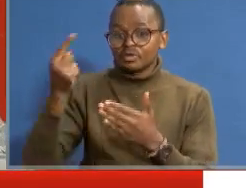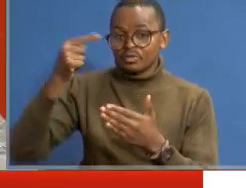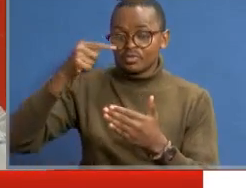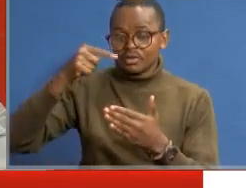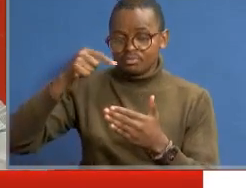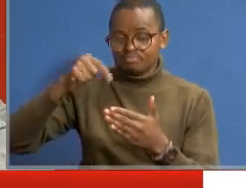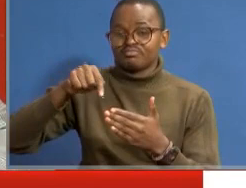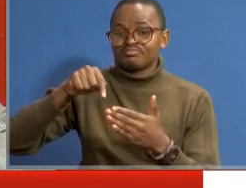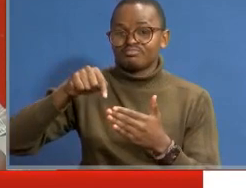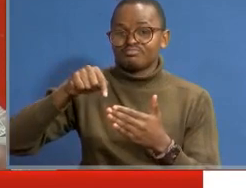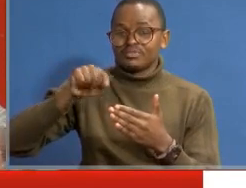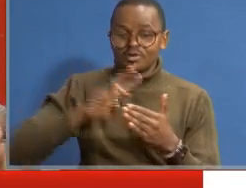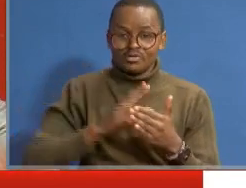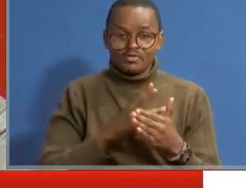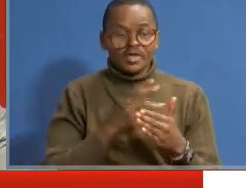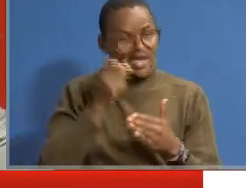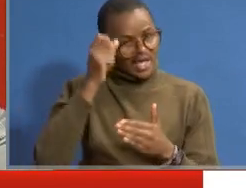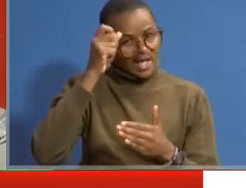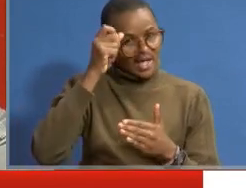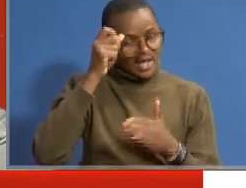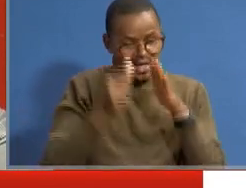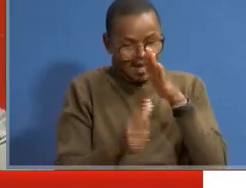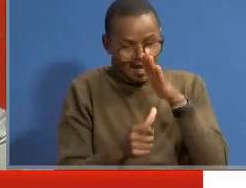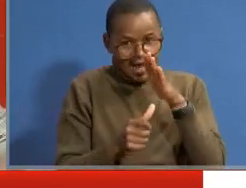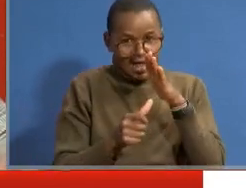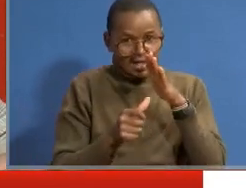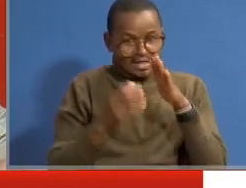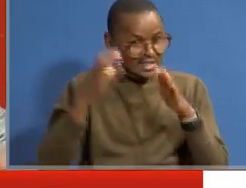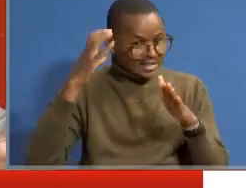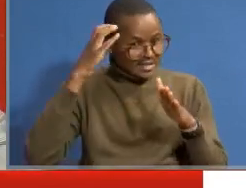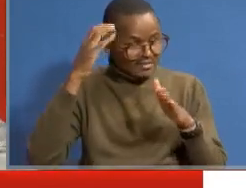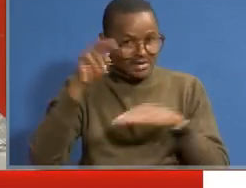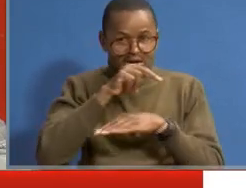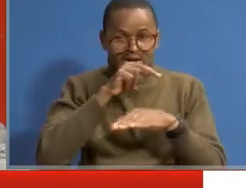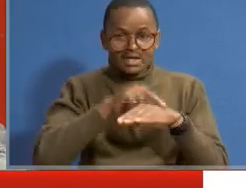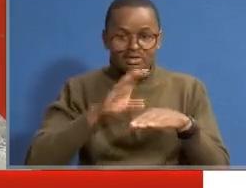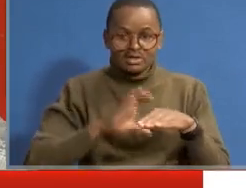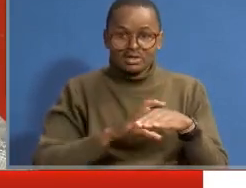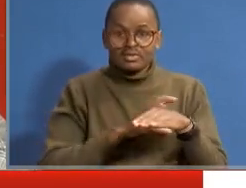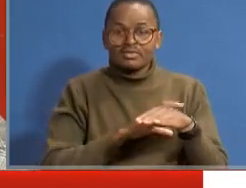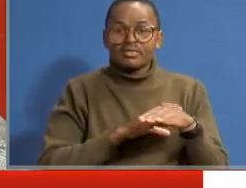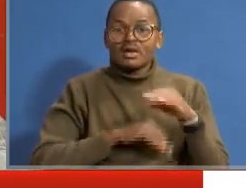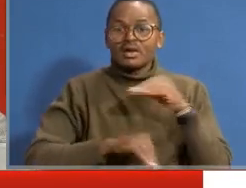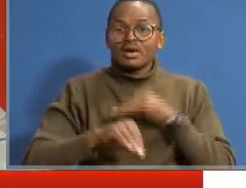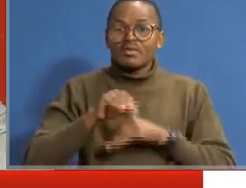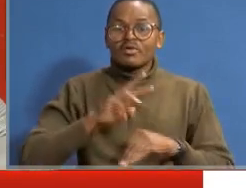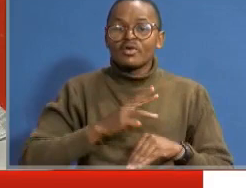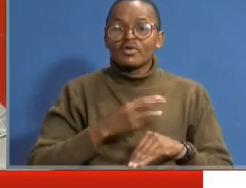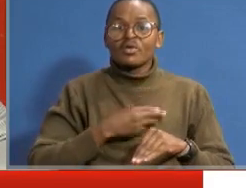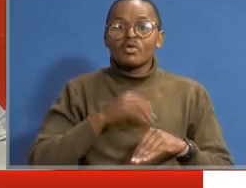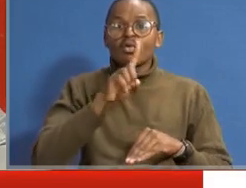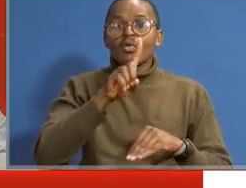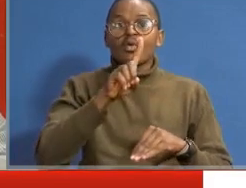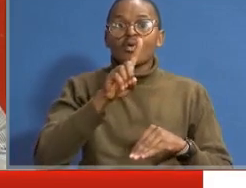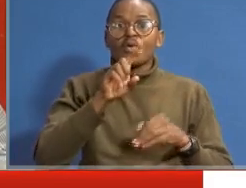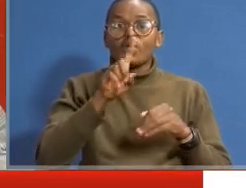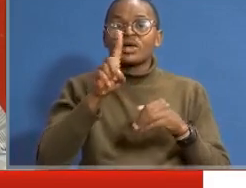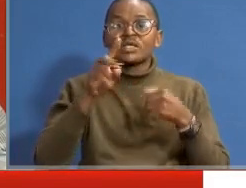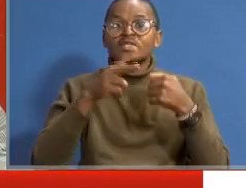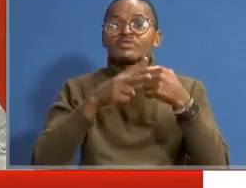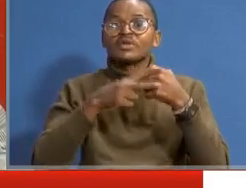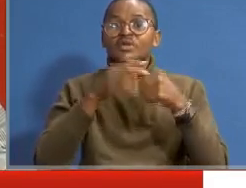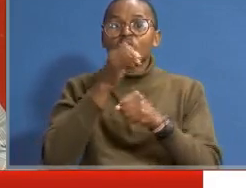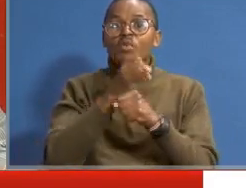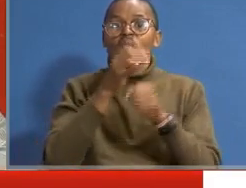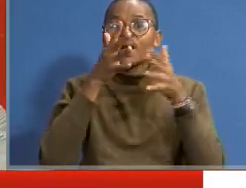on air, we understaff, because the whole of the National Council for Persons with Disability, we have 117 workers.